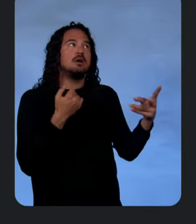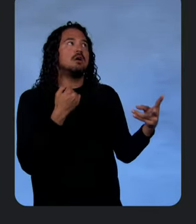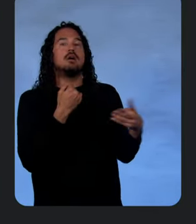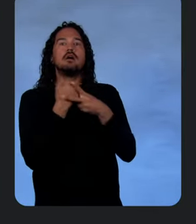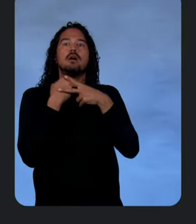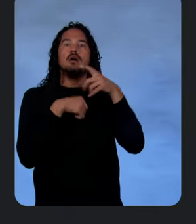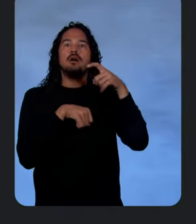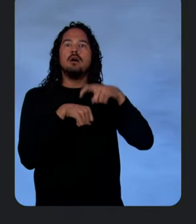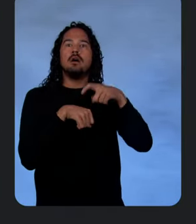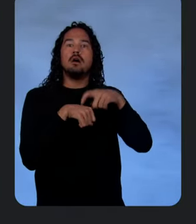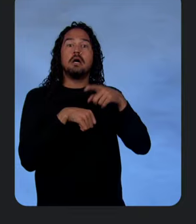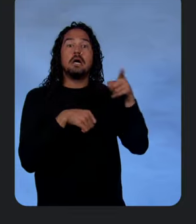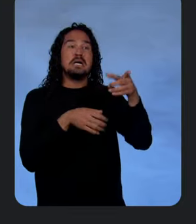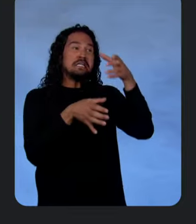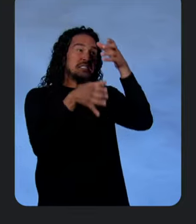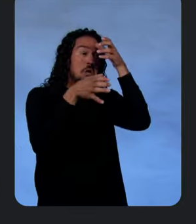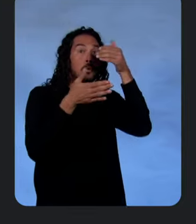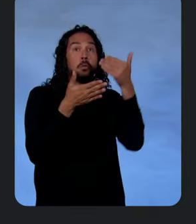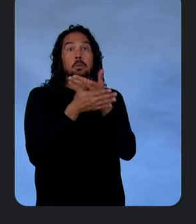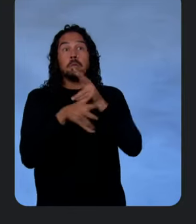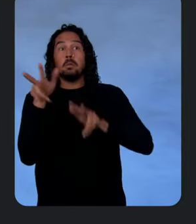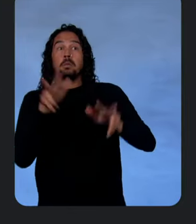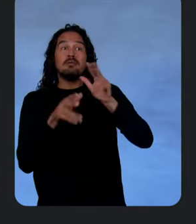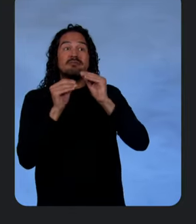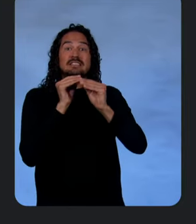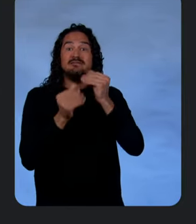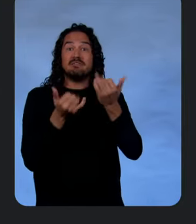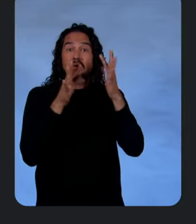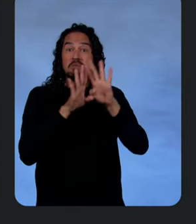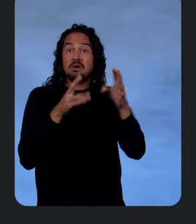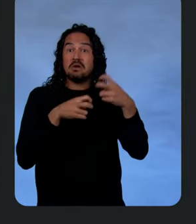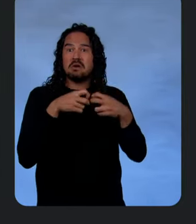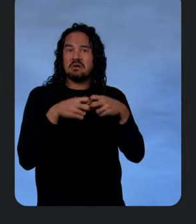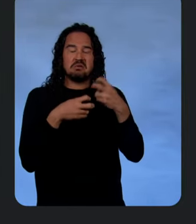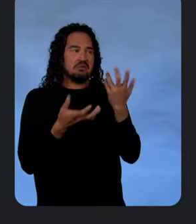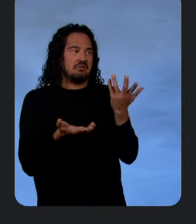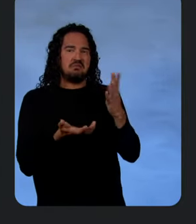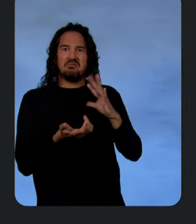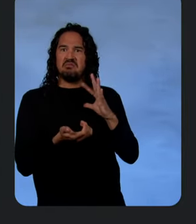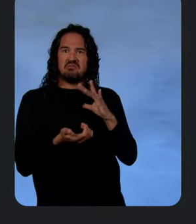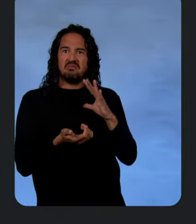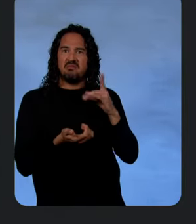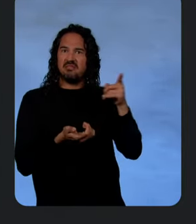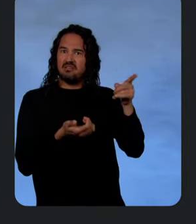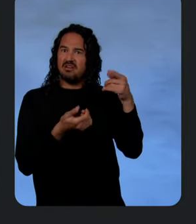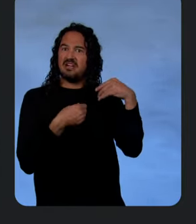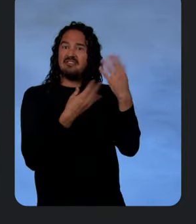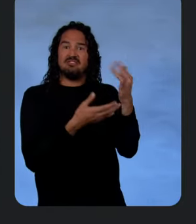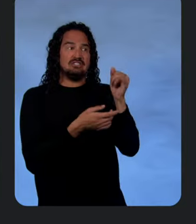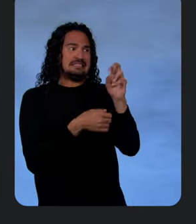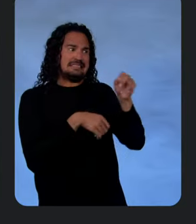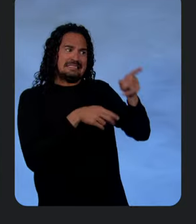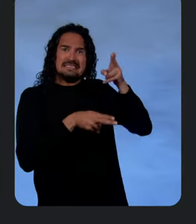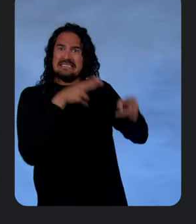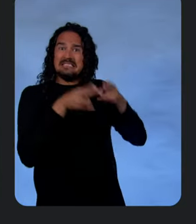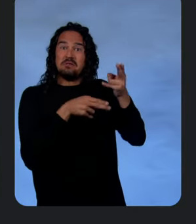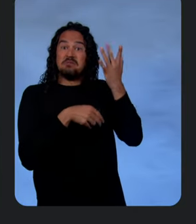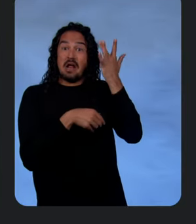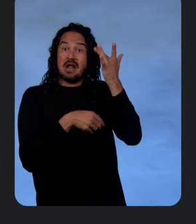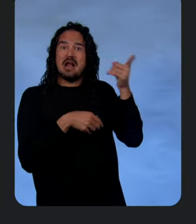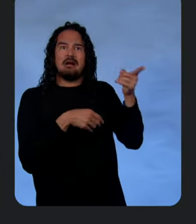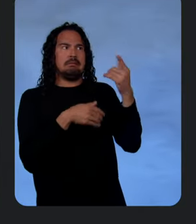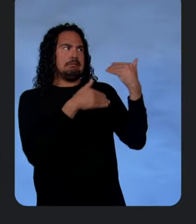expert like Jason, whether you're new or terrible at this like me, it's all fine. We put Jason on the clock there because this matters, right? Every second you're offline,